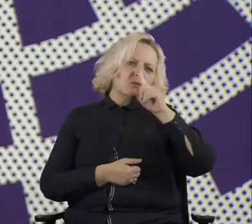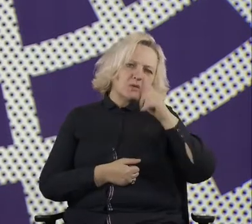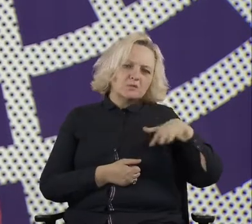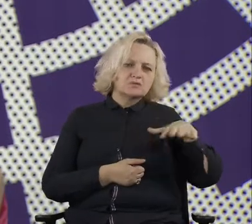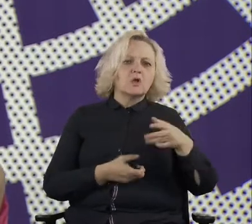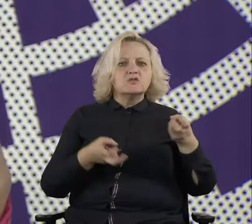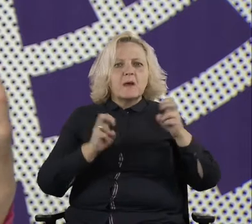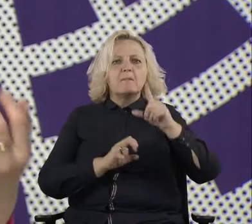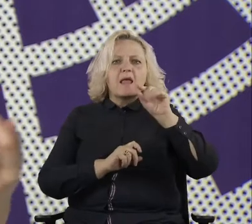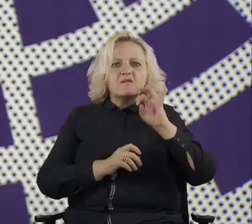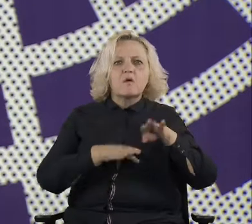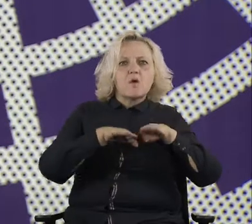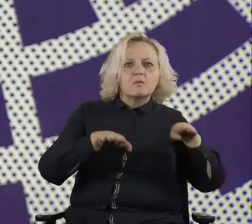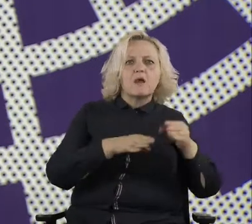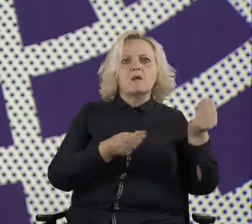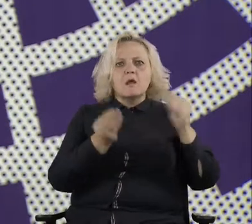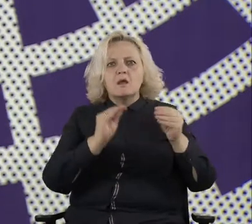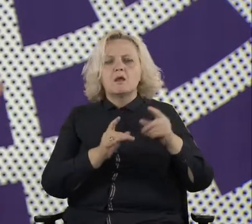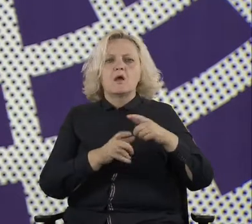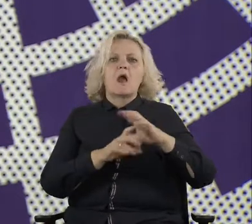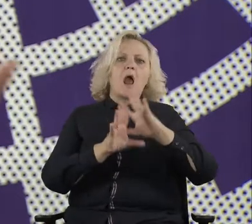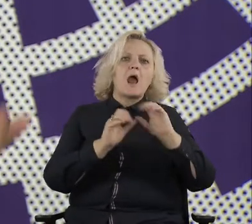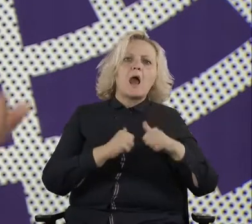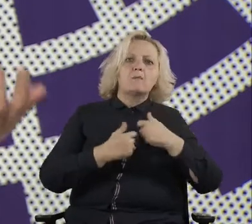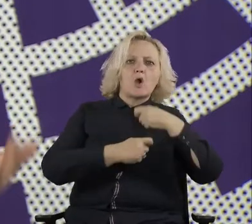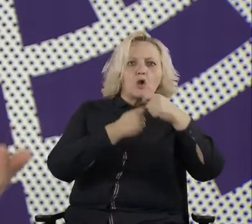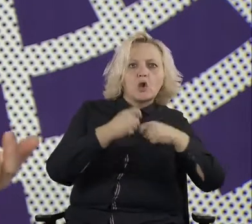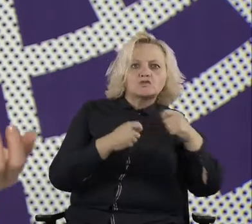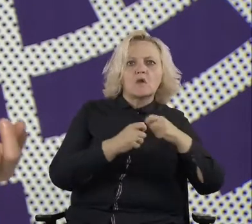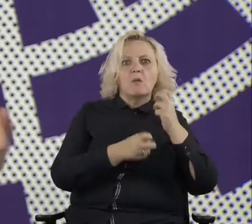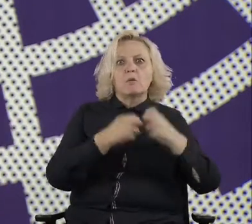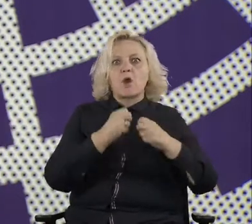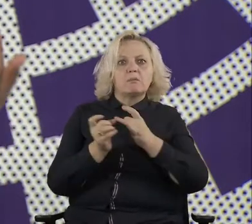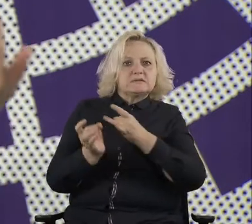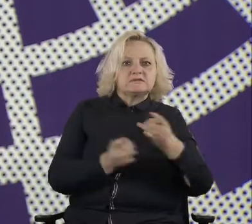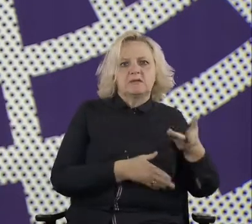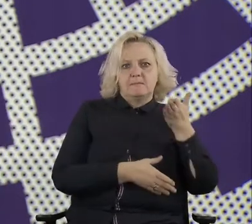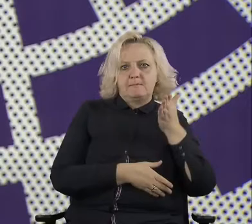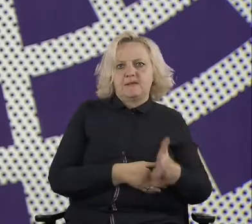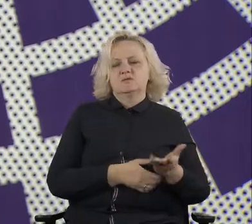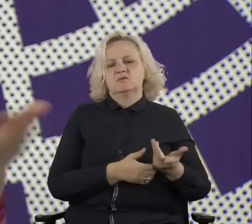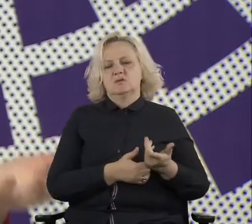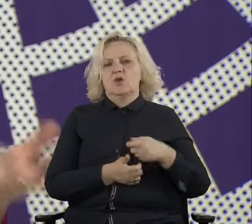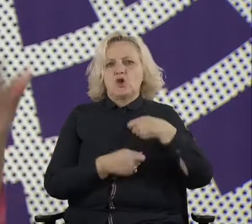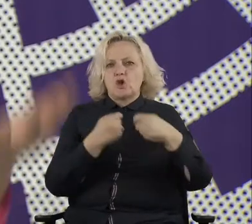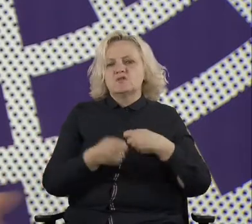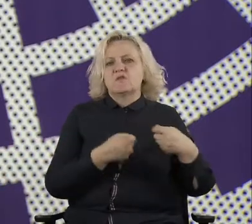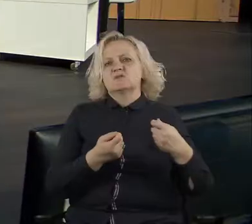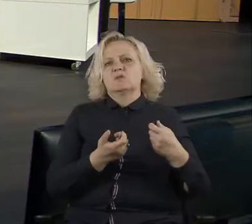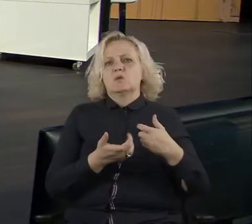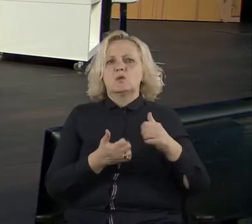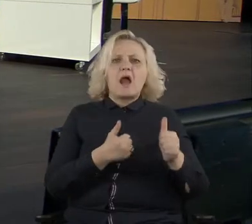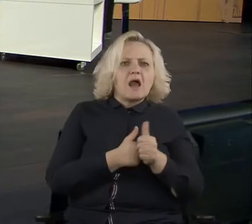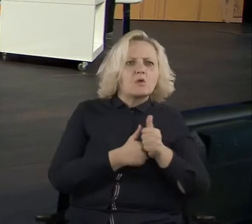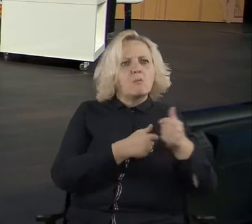for, you know, solving conflicts, kind of, uh, weighing different arguments, uh, kind of mapping different interests, business